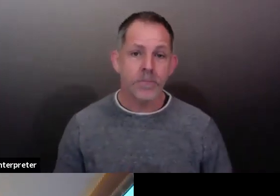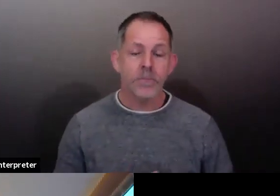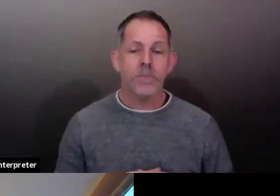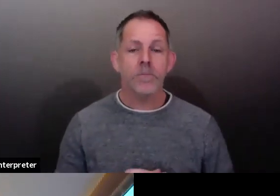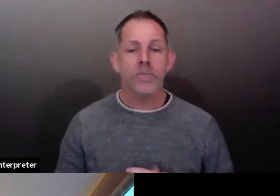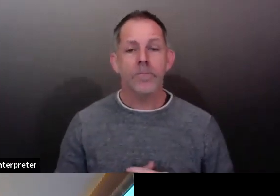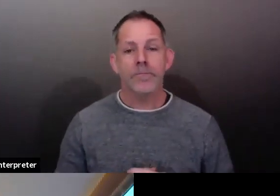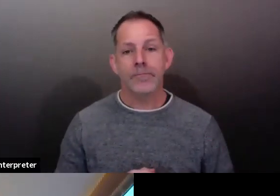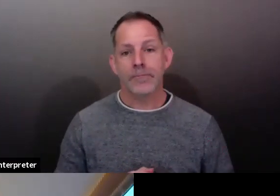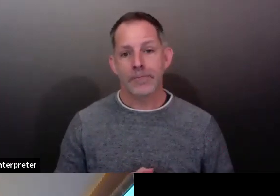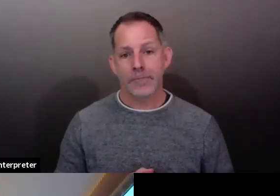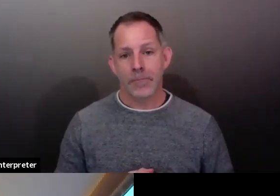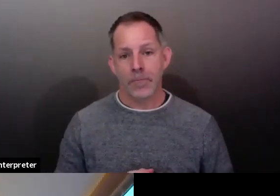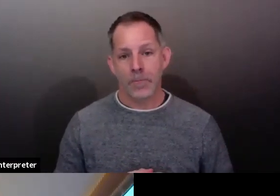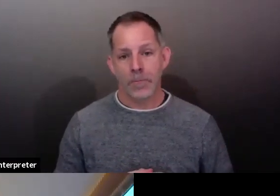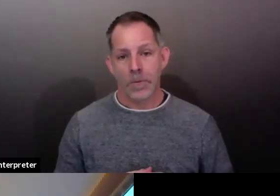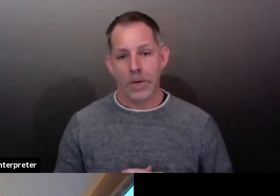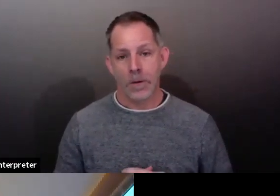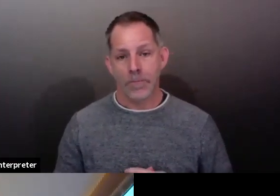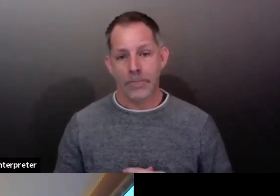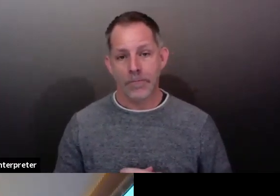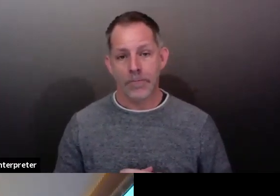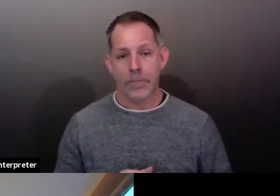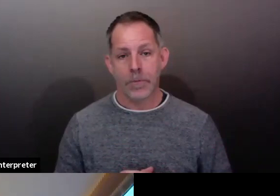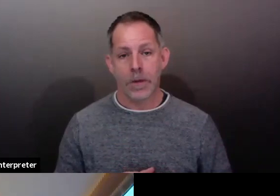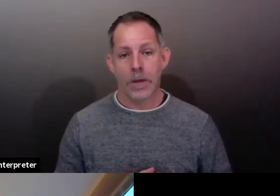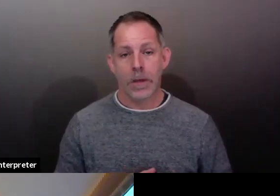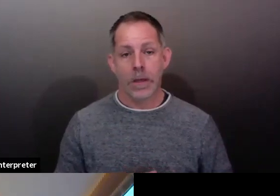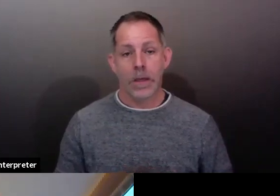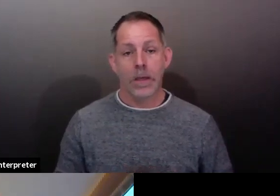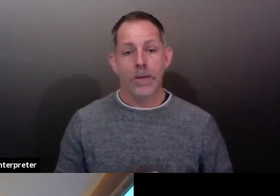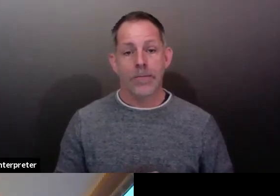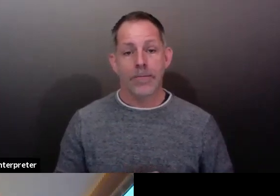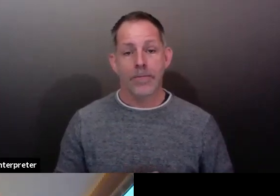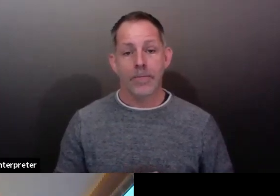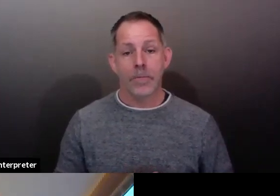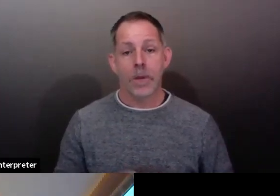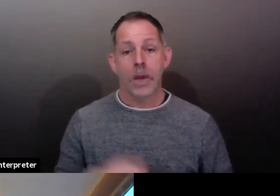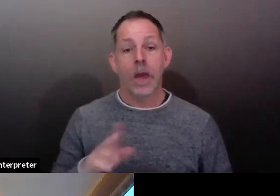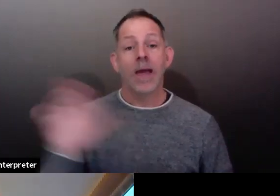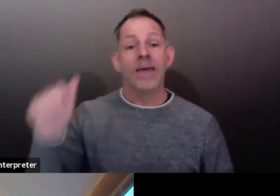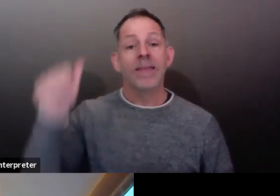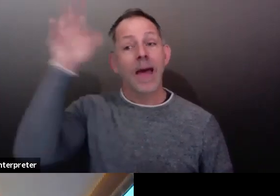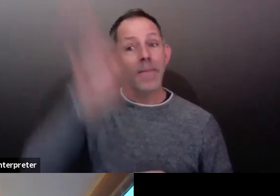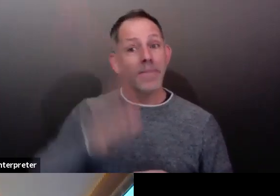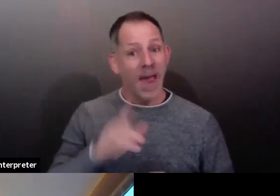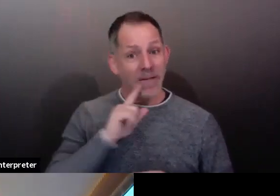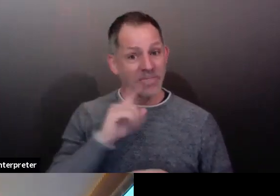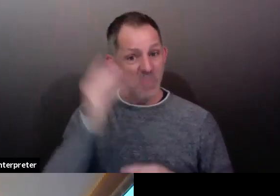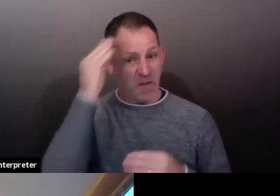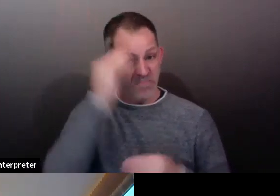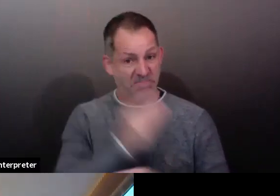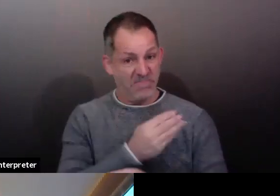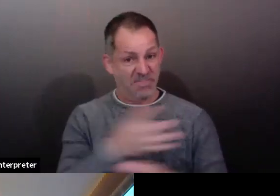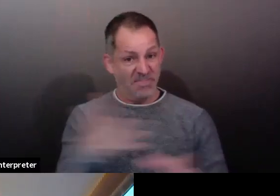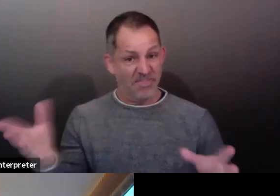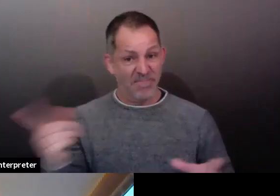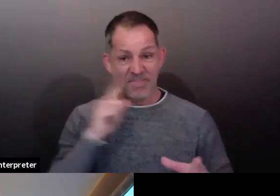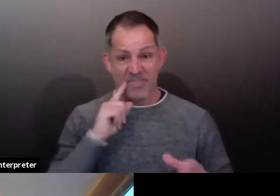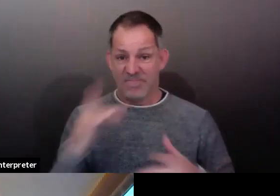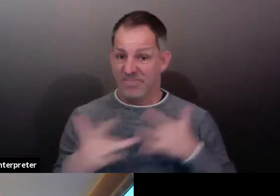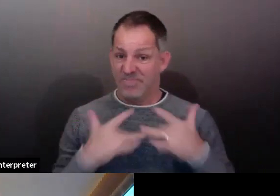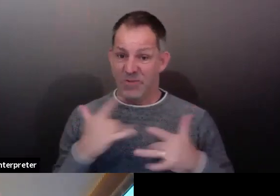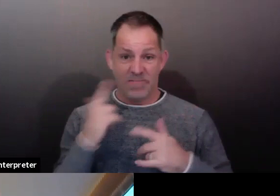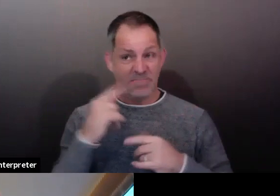He's really excited about the possibility of us beating our turnout record. It's running at a pace that we have never seen